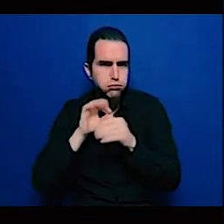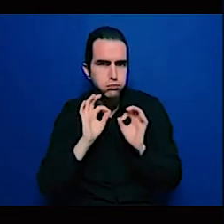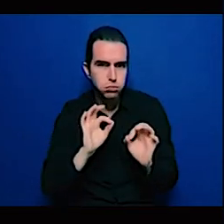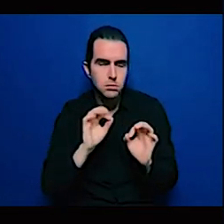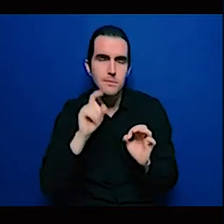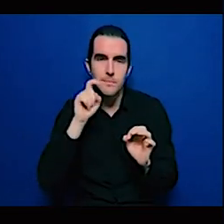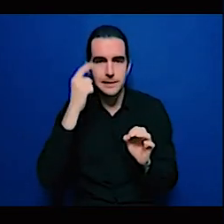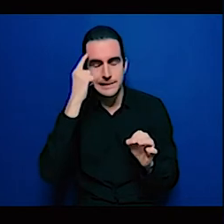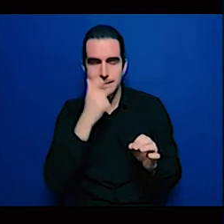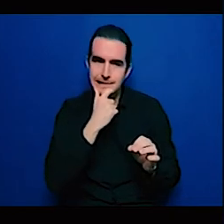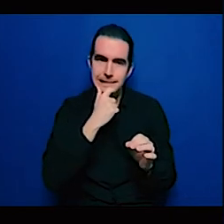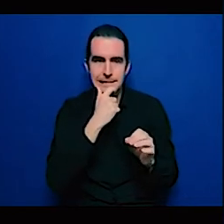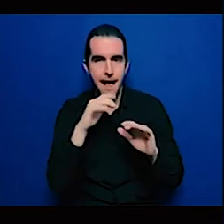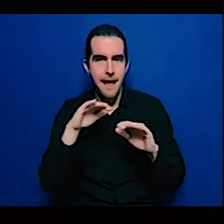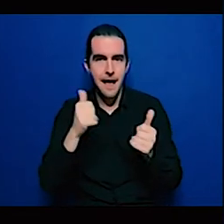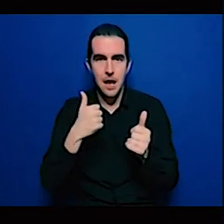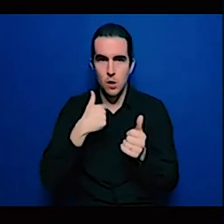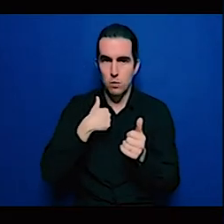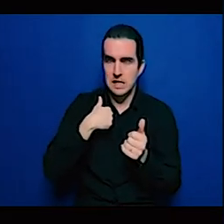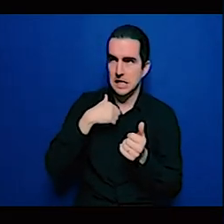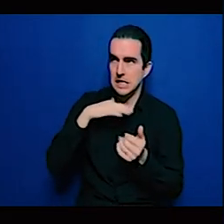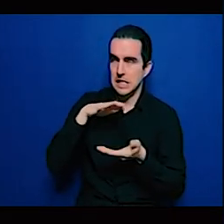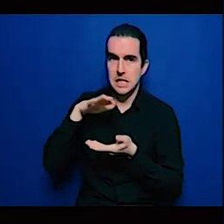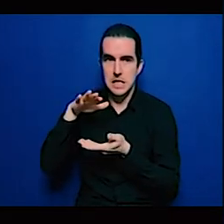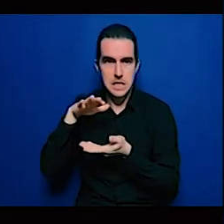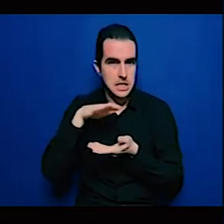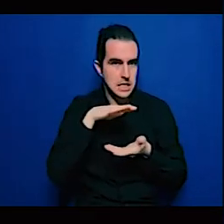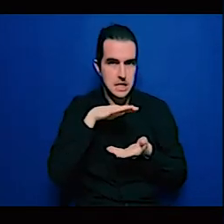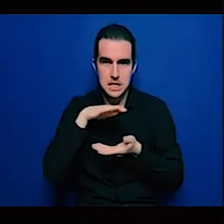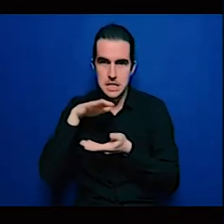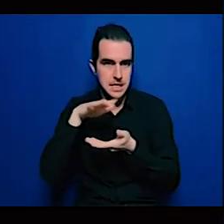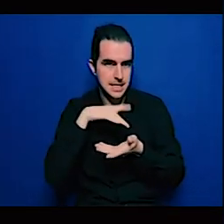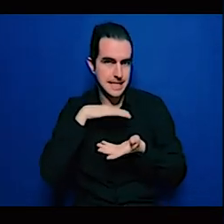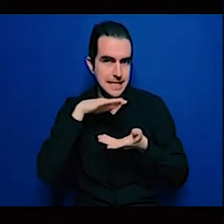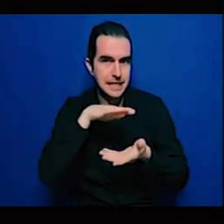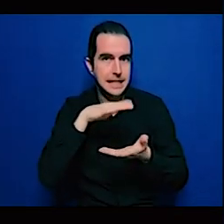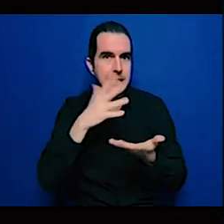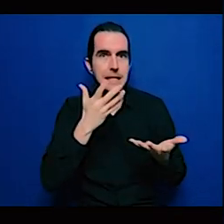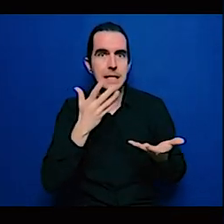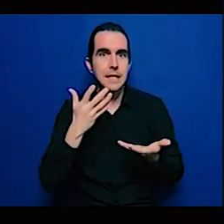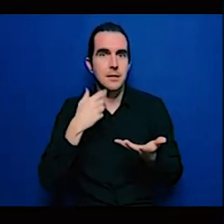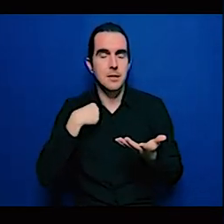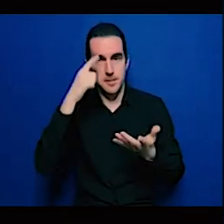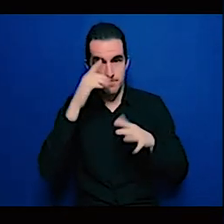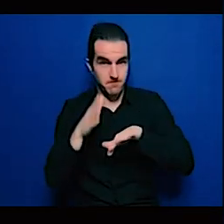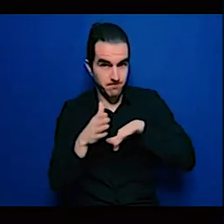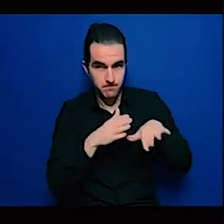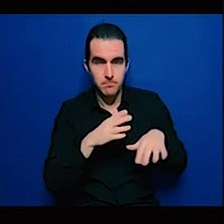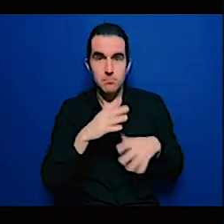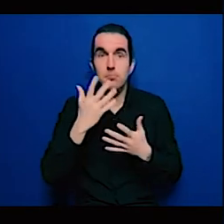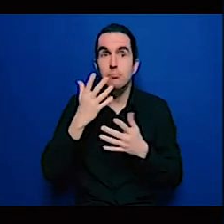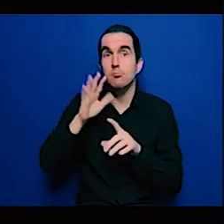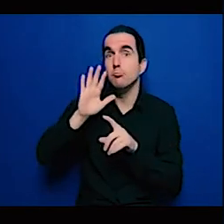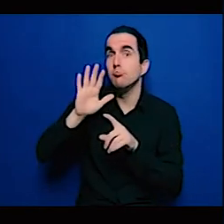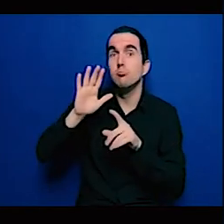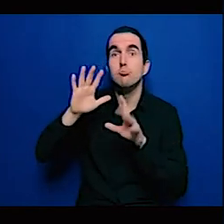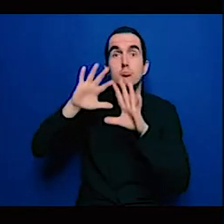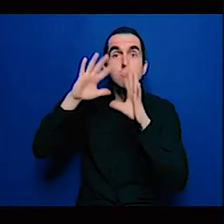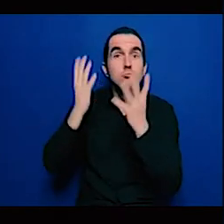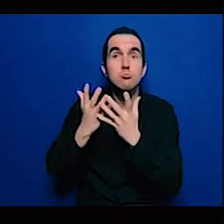low interest loans we want local currency debt we want job creation we don't just want to import